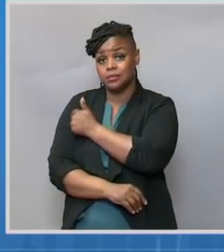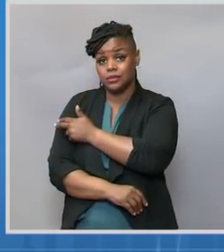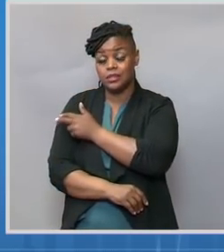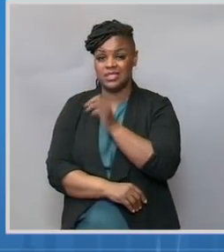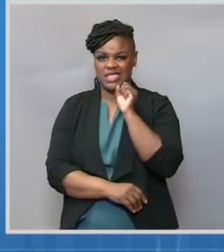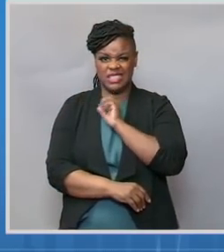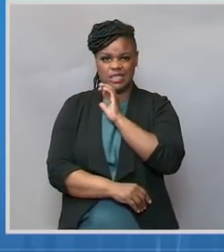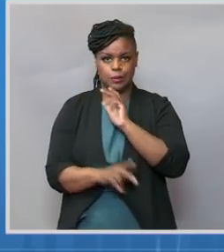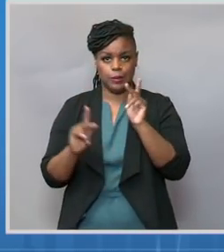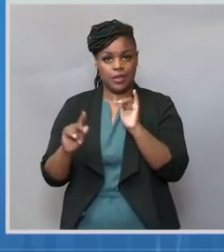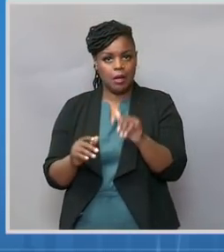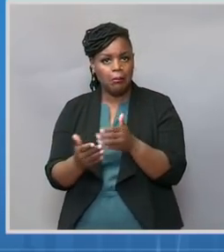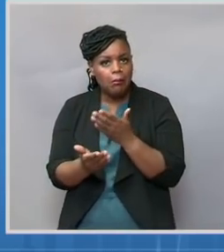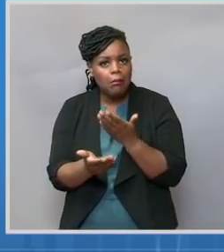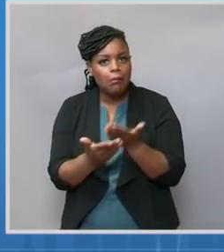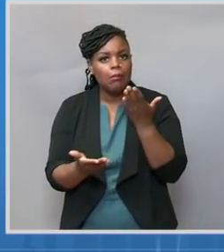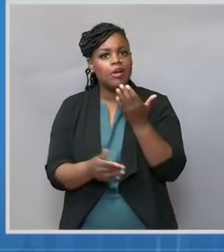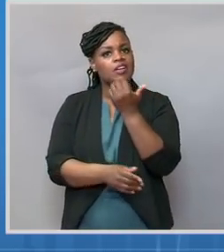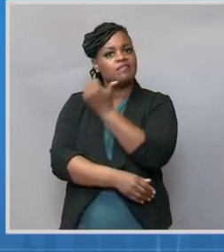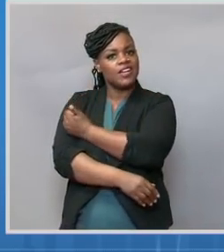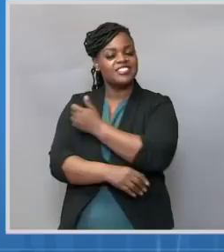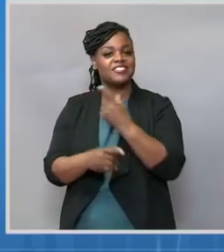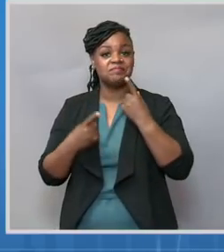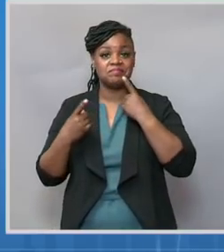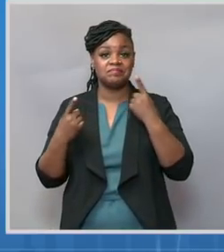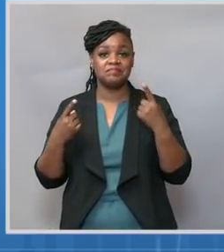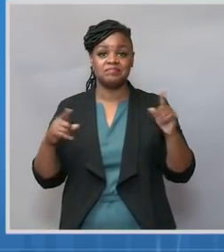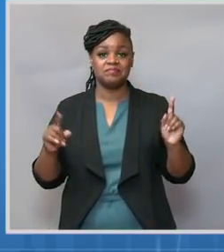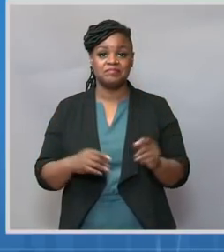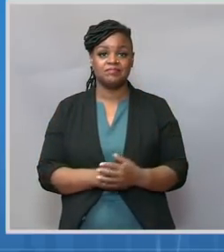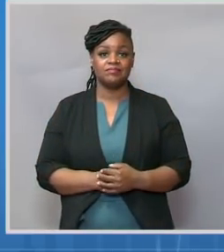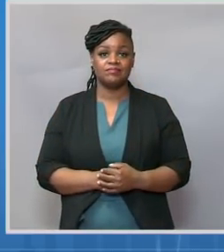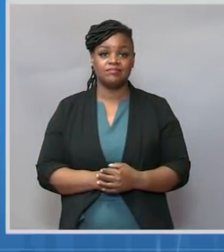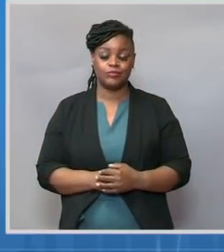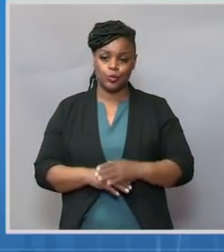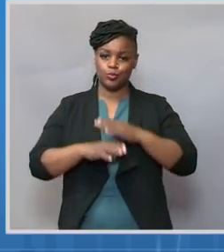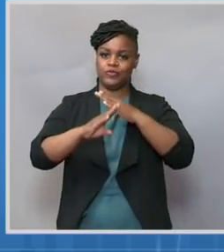vaccination is in preventing death and severe disease.